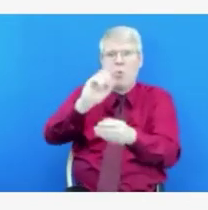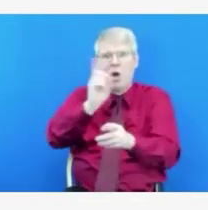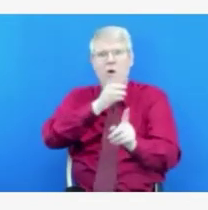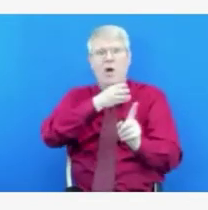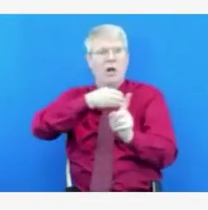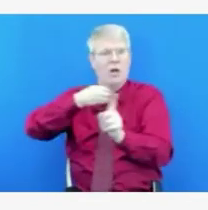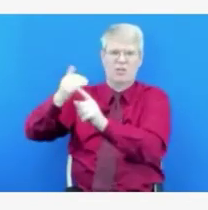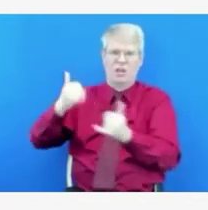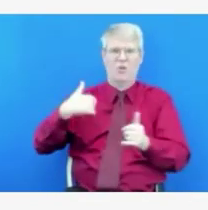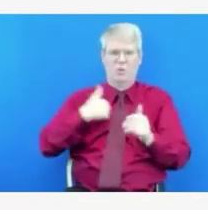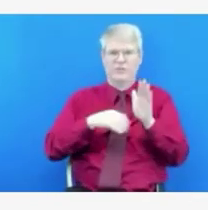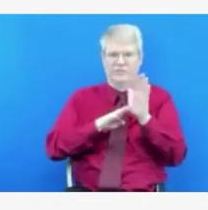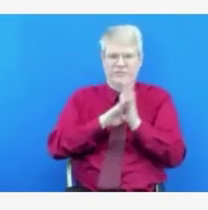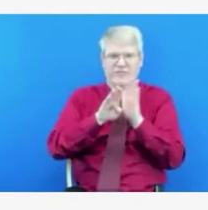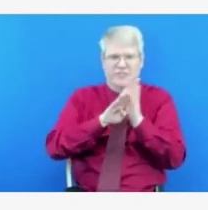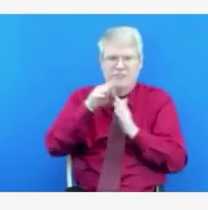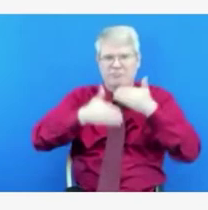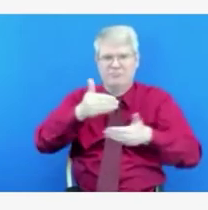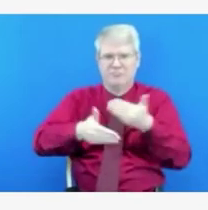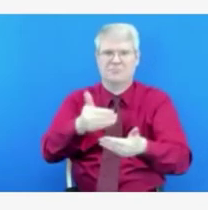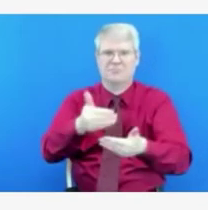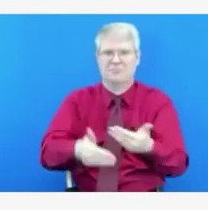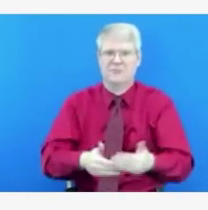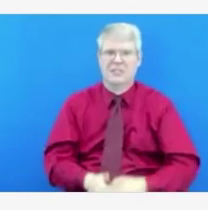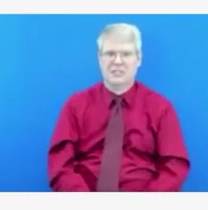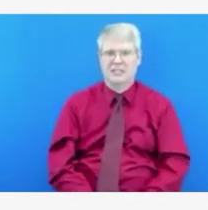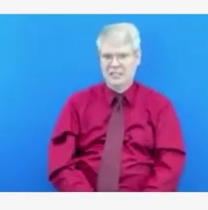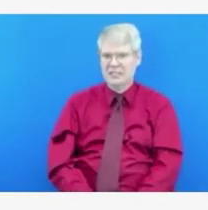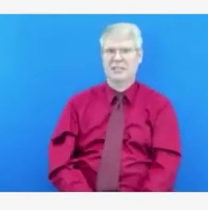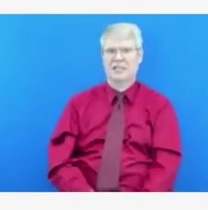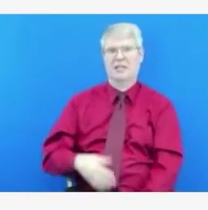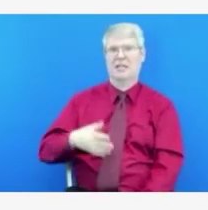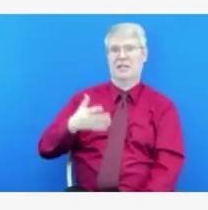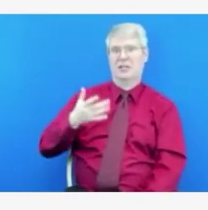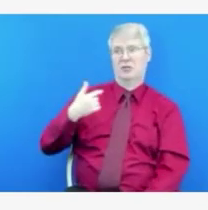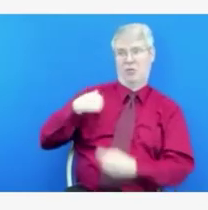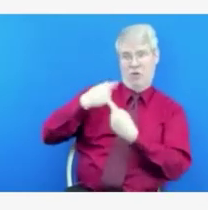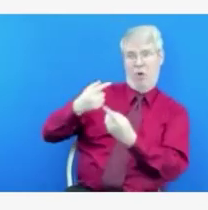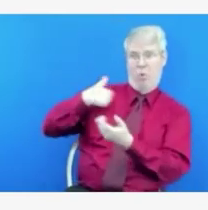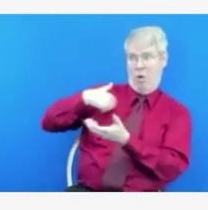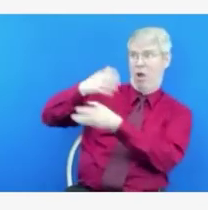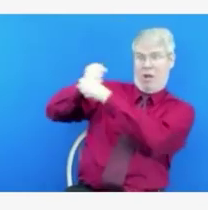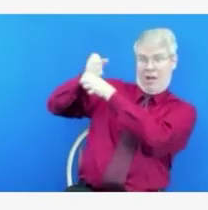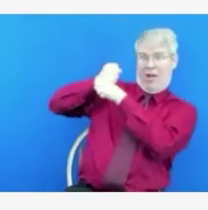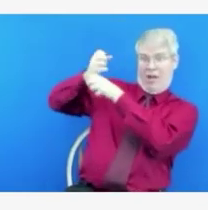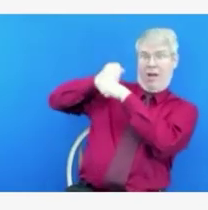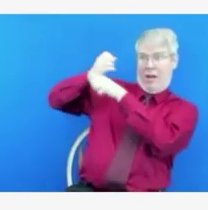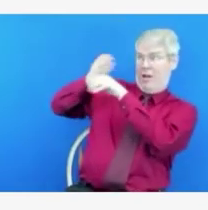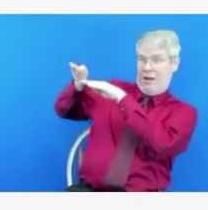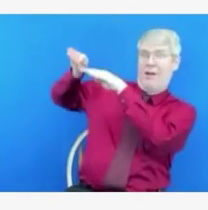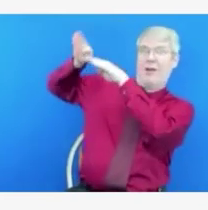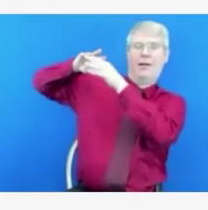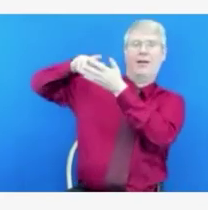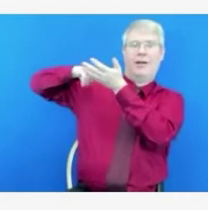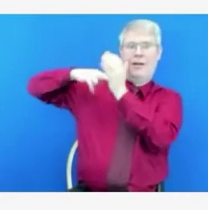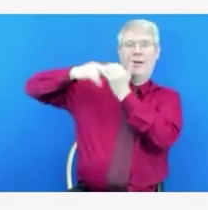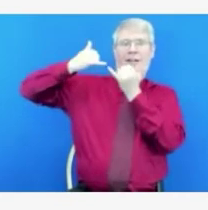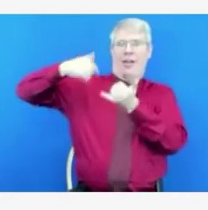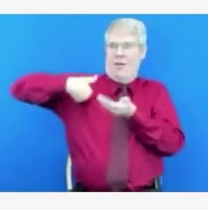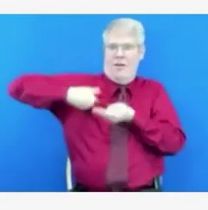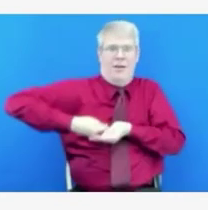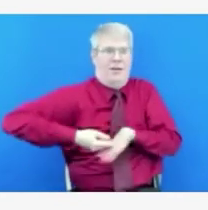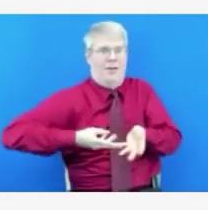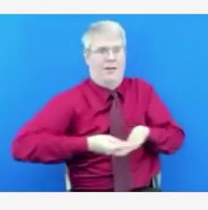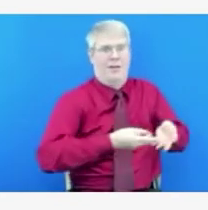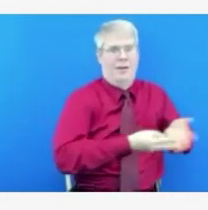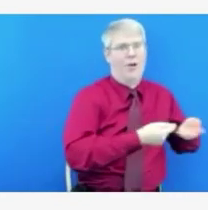very happy about. And this week, we actually had, for the first time, the third monoclonal antibody that was recently bought by the federal government